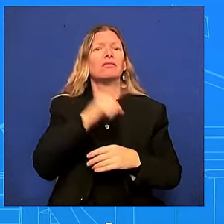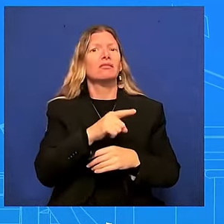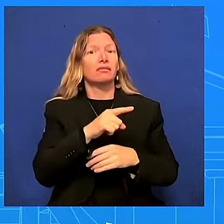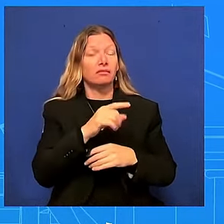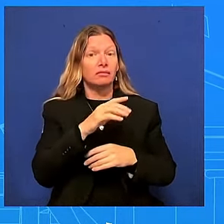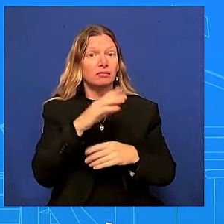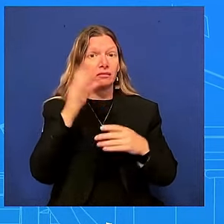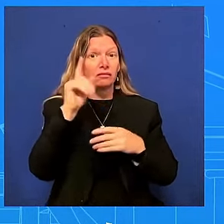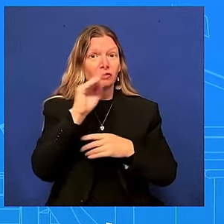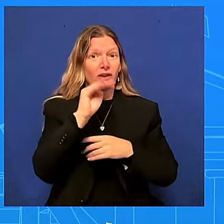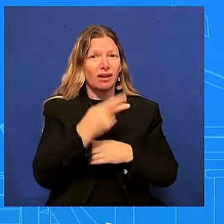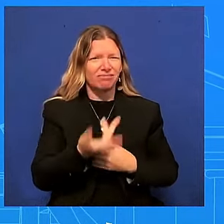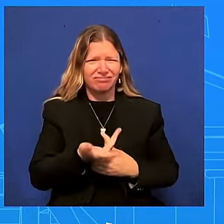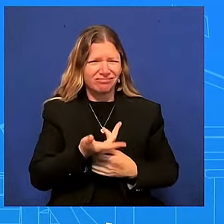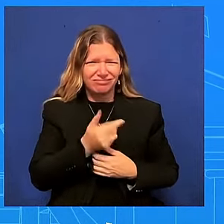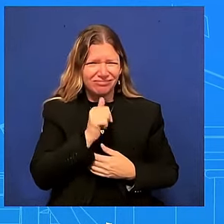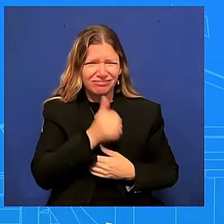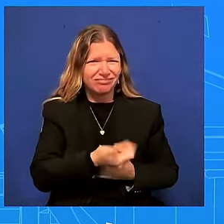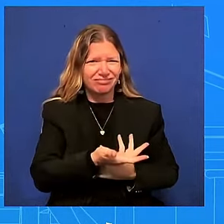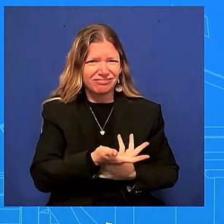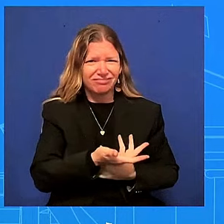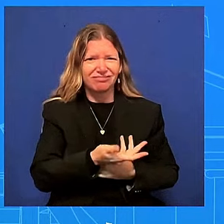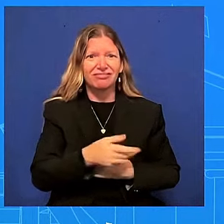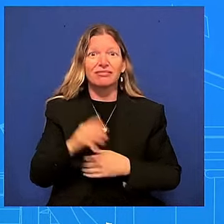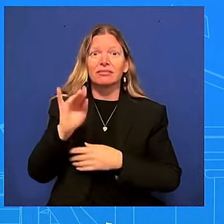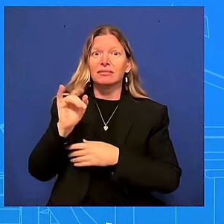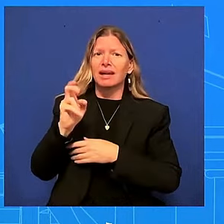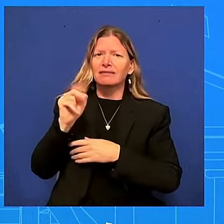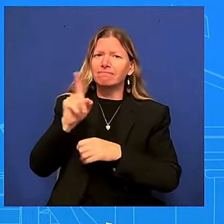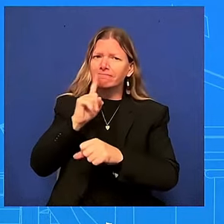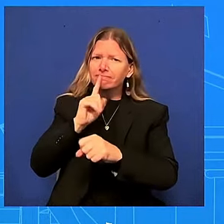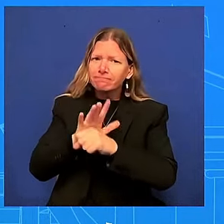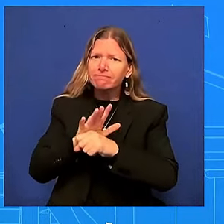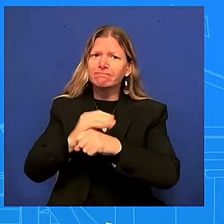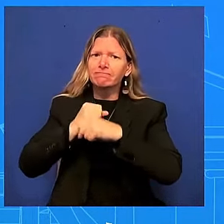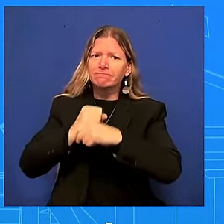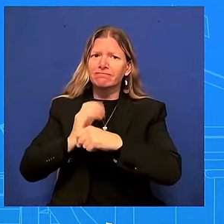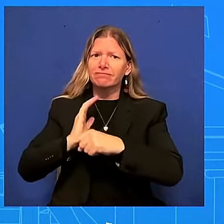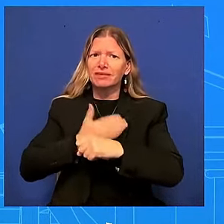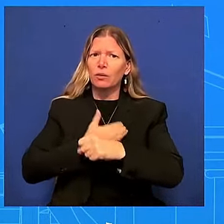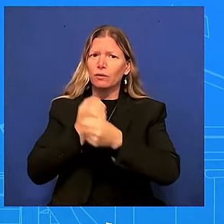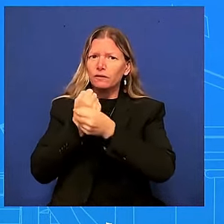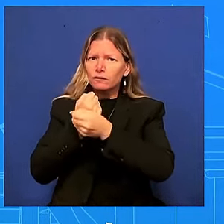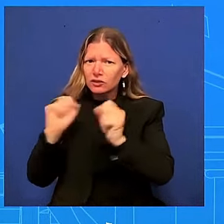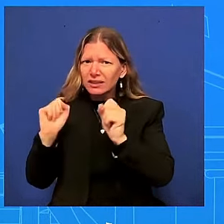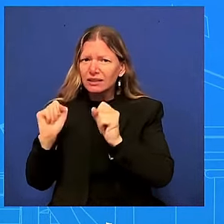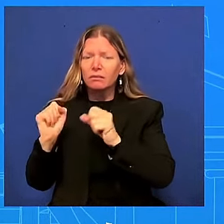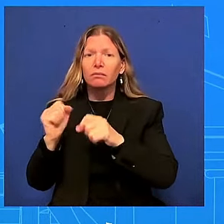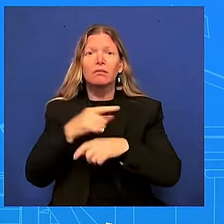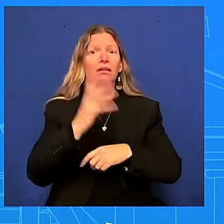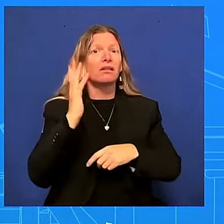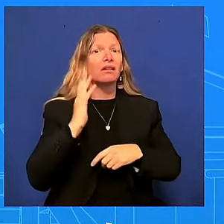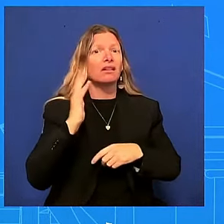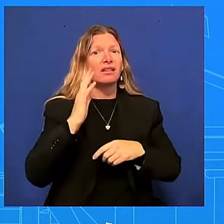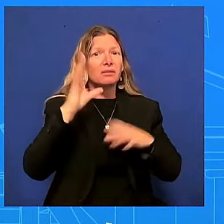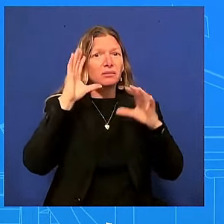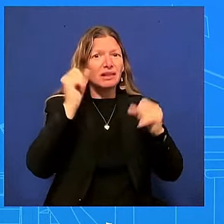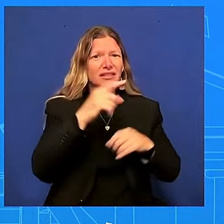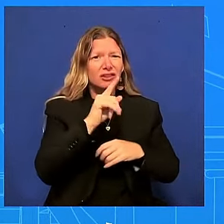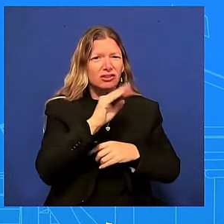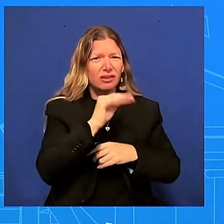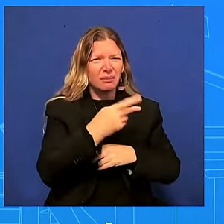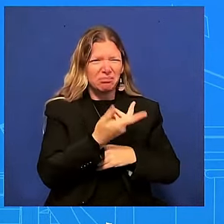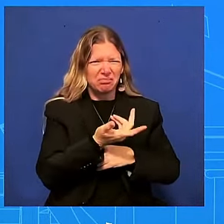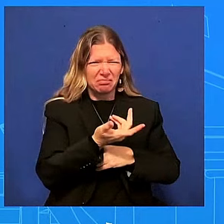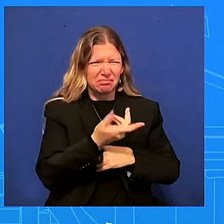the former the former president the previous administration doing everything that they could and they did to overturn roe v